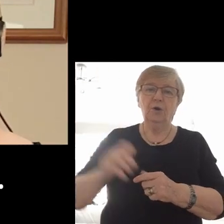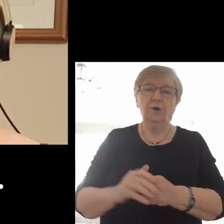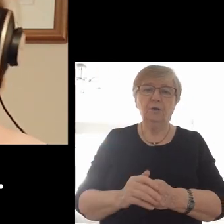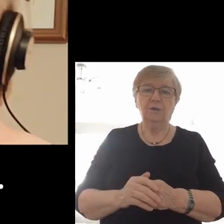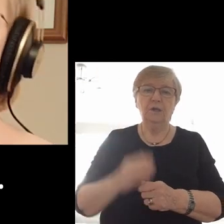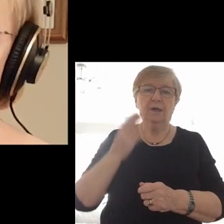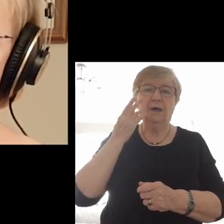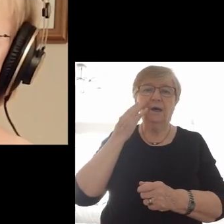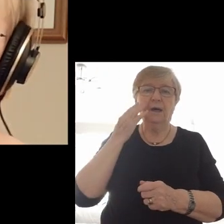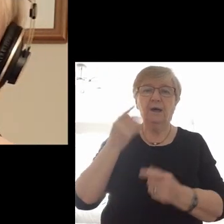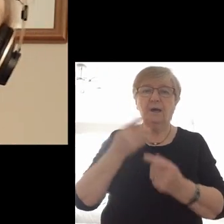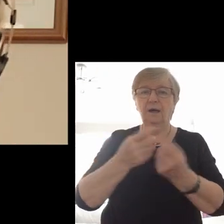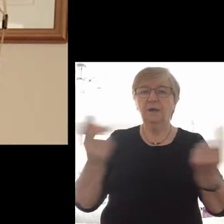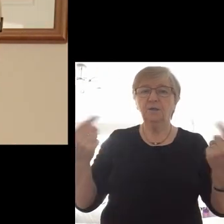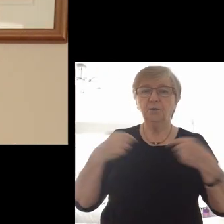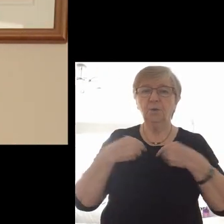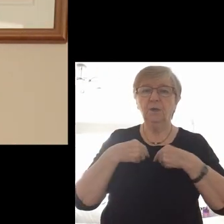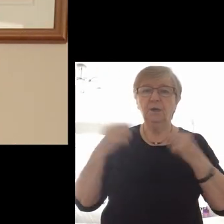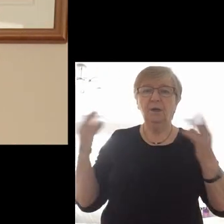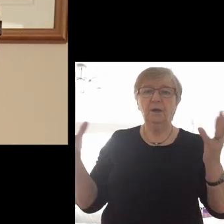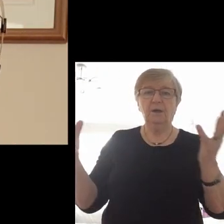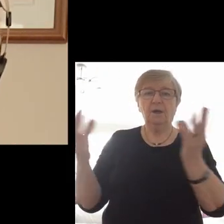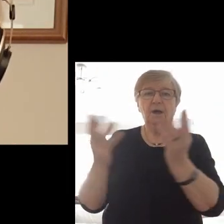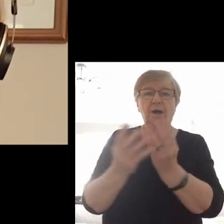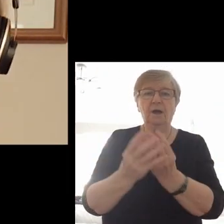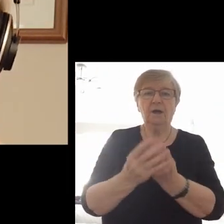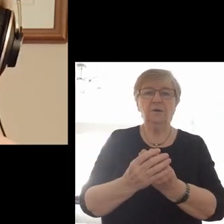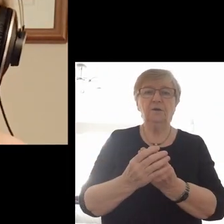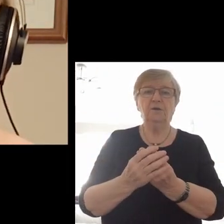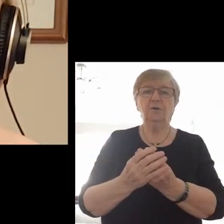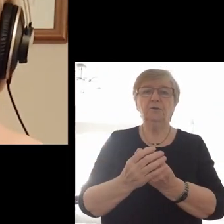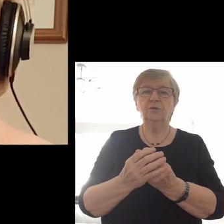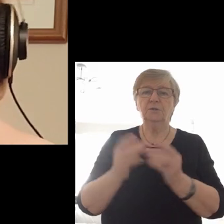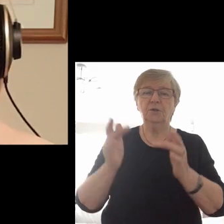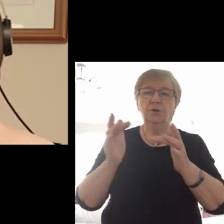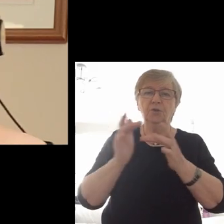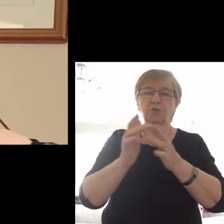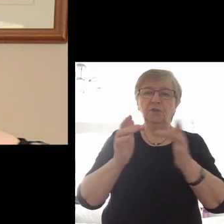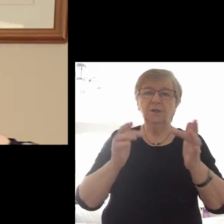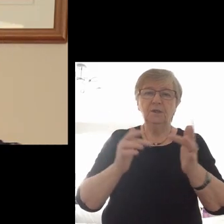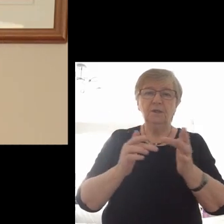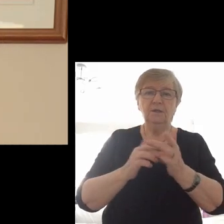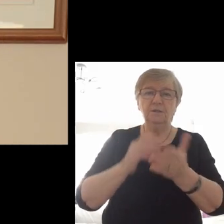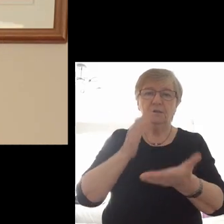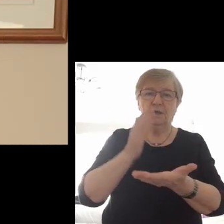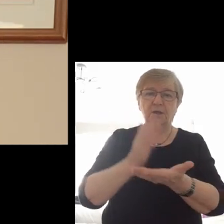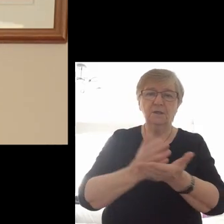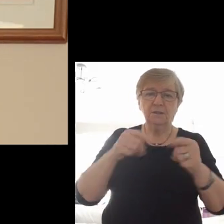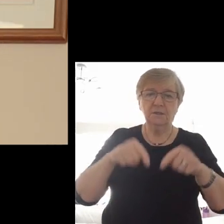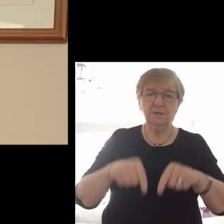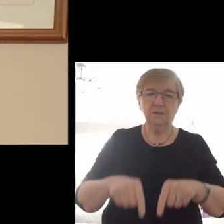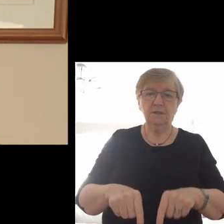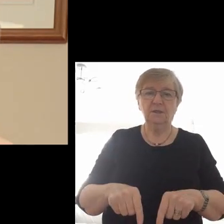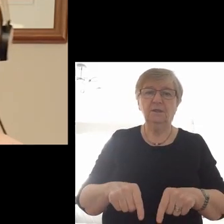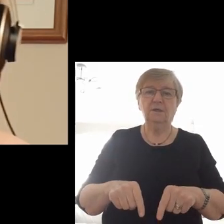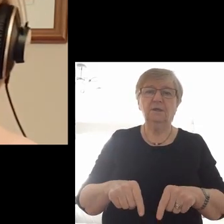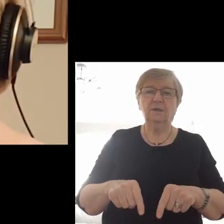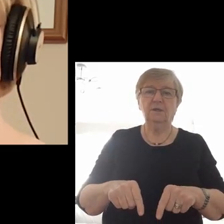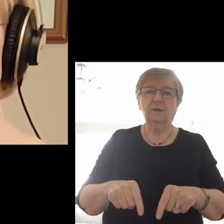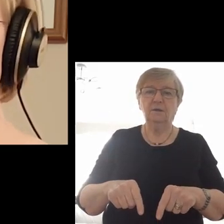As we are gathered, Jesus is